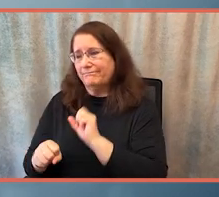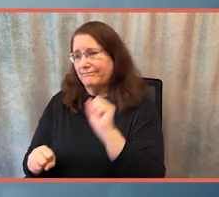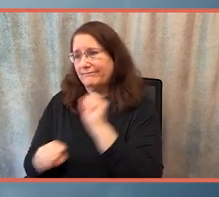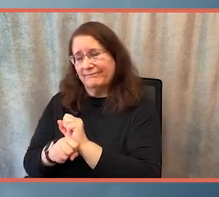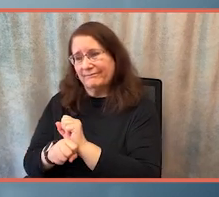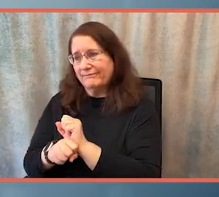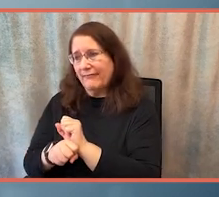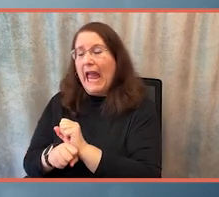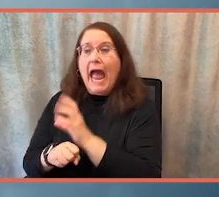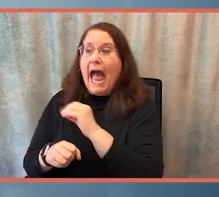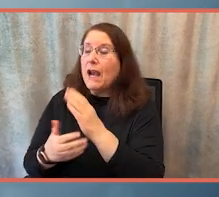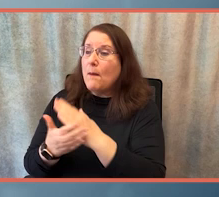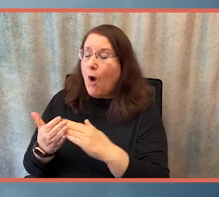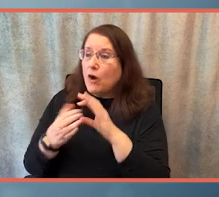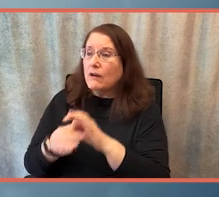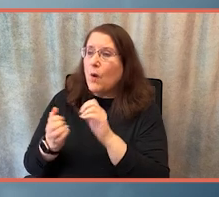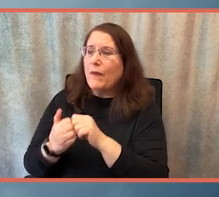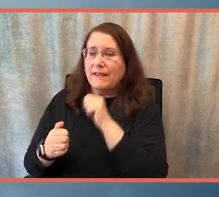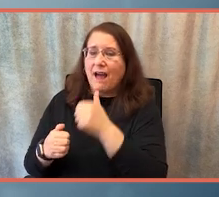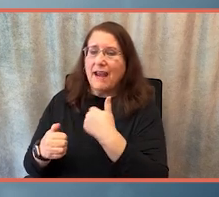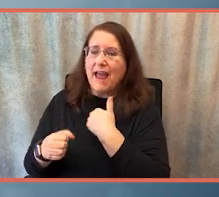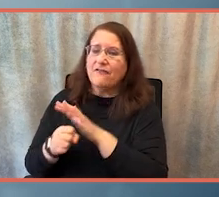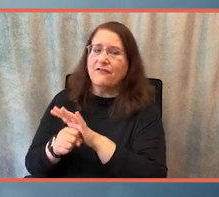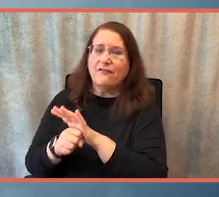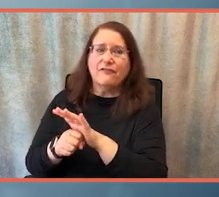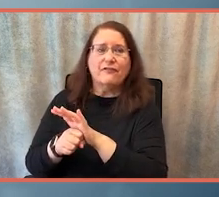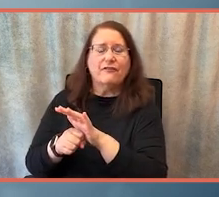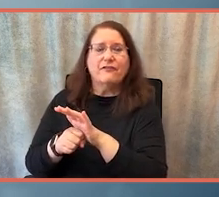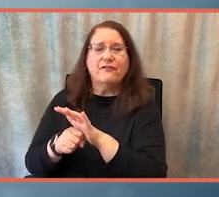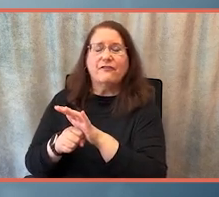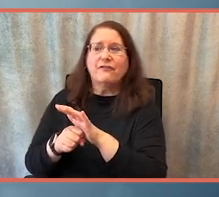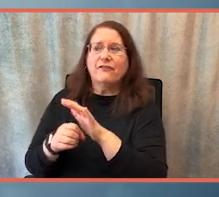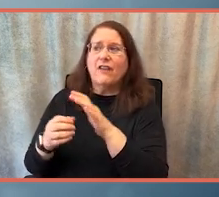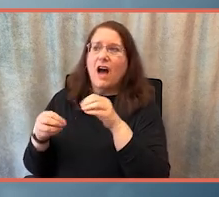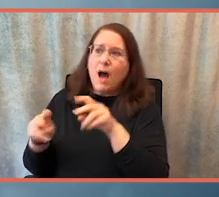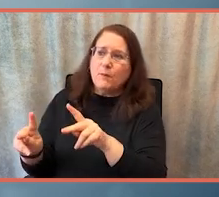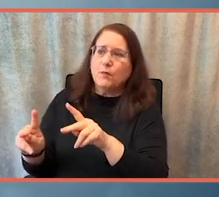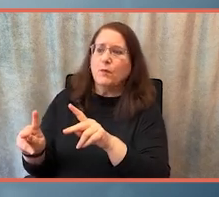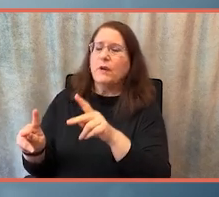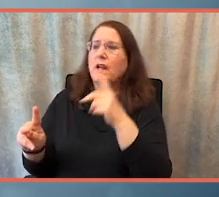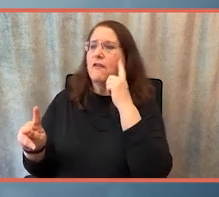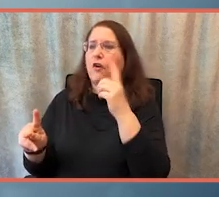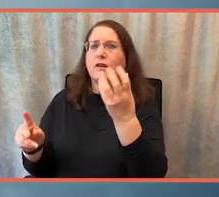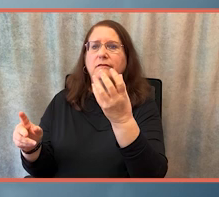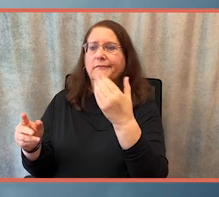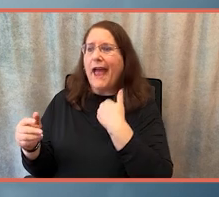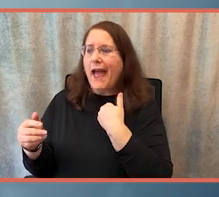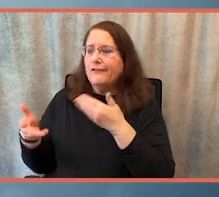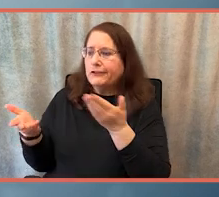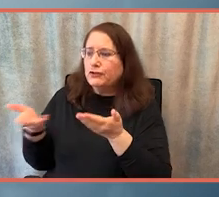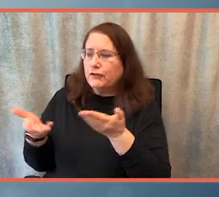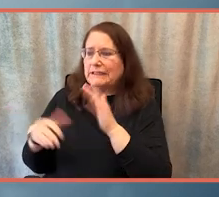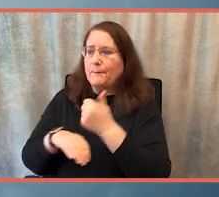And a part of that is also not having access still on a reliable basis to home and community-based services.